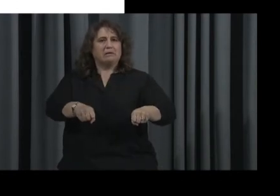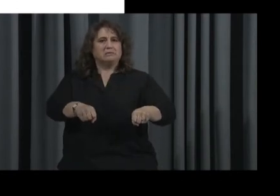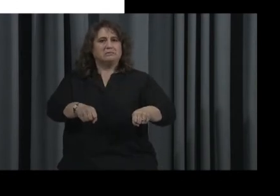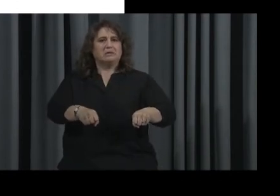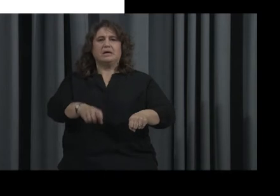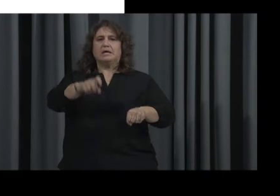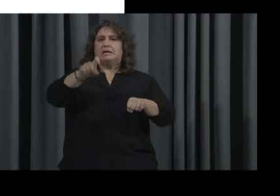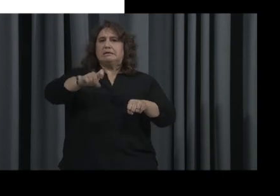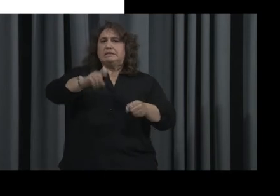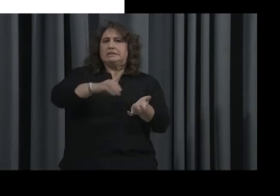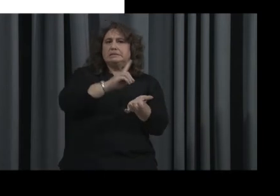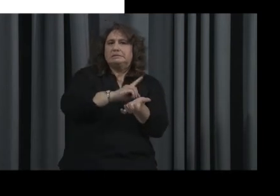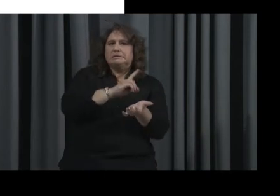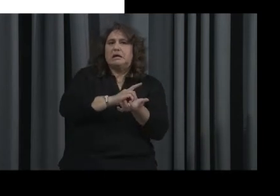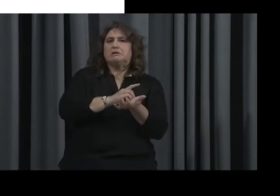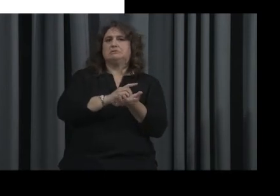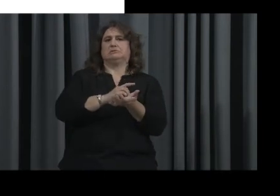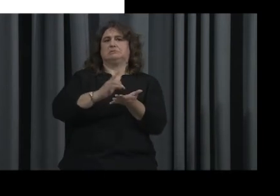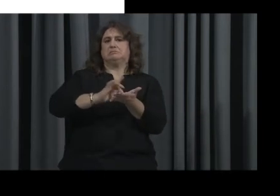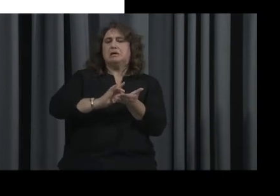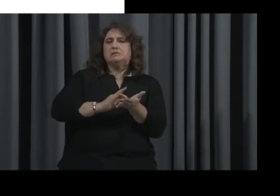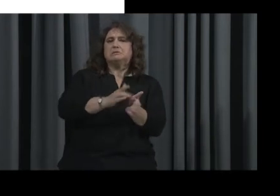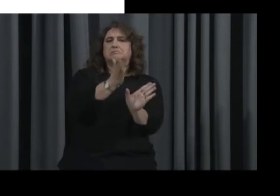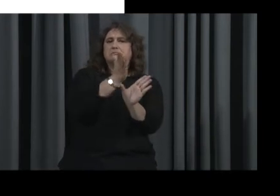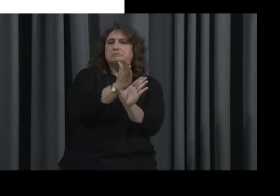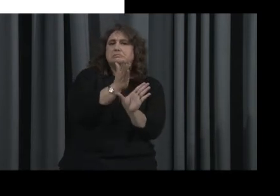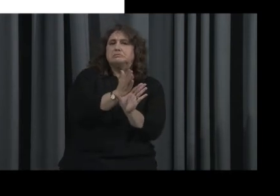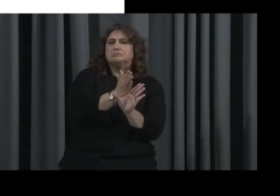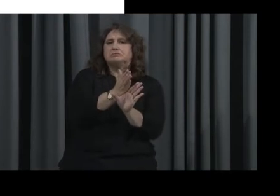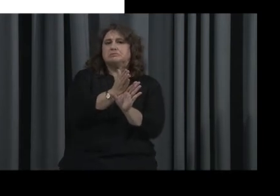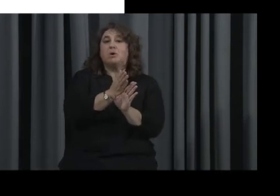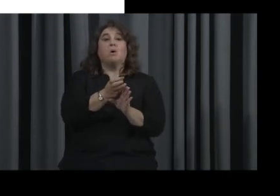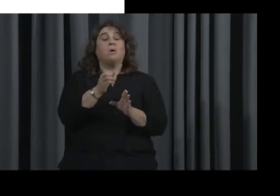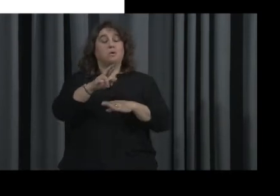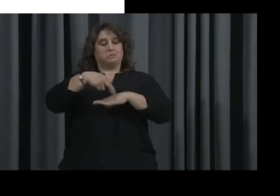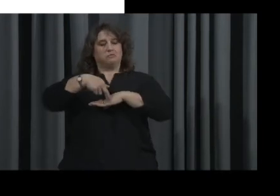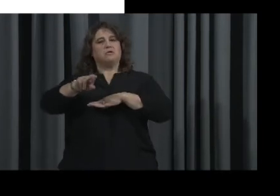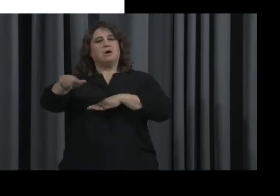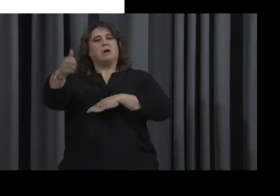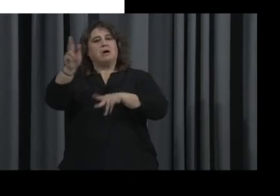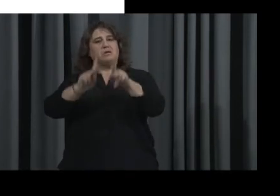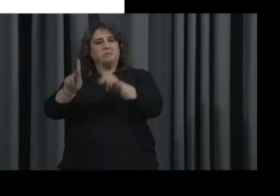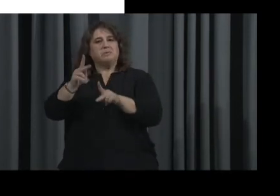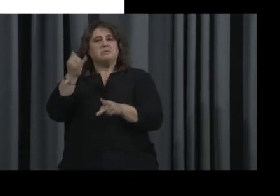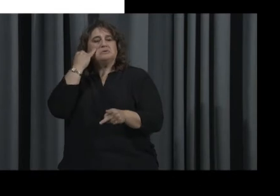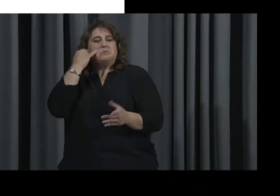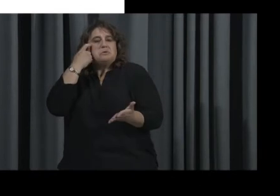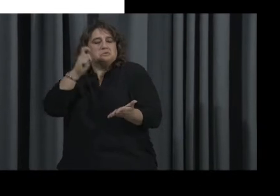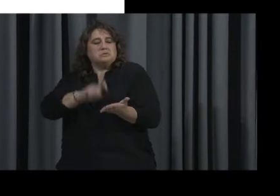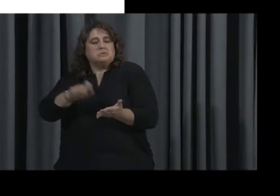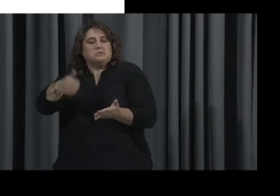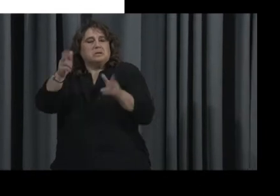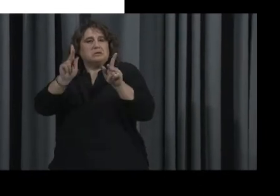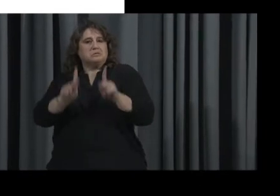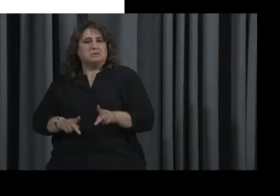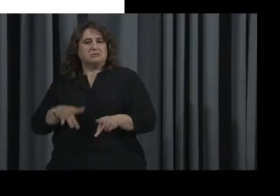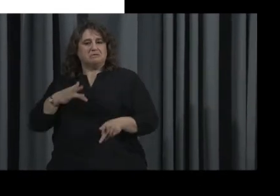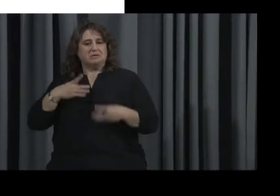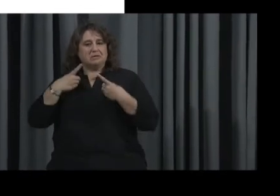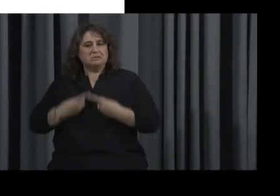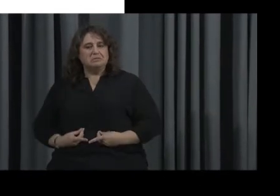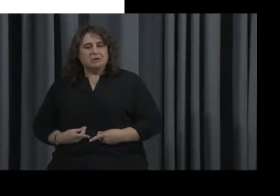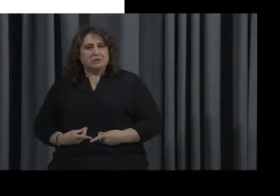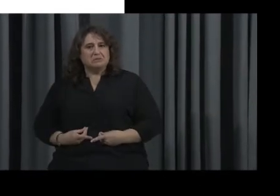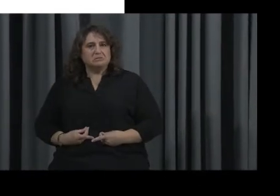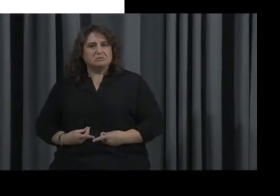you can get help for that. So seek help or refer other people if you do find people who are also depressed